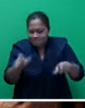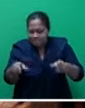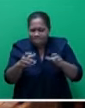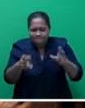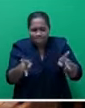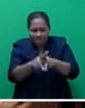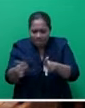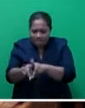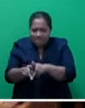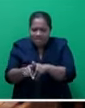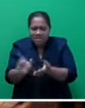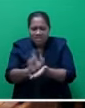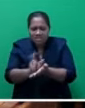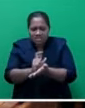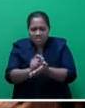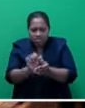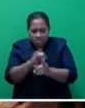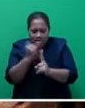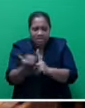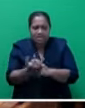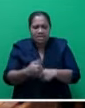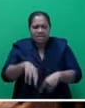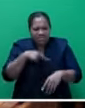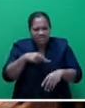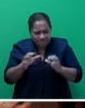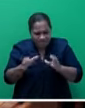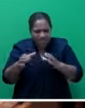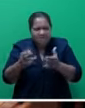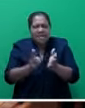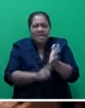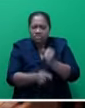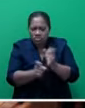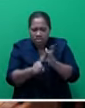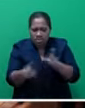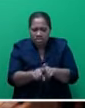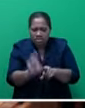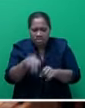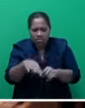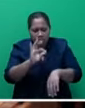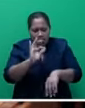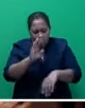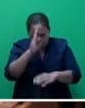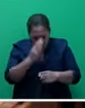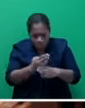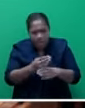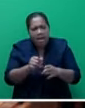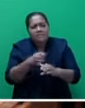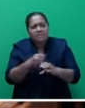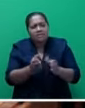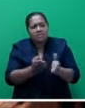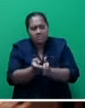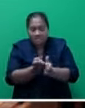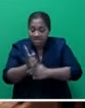civil society, faith-based organisations and NGOs such as Homes of Hope, Medical Services, Pacific